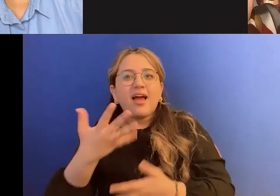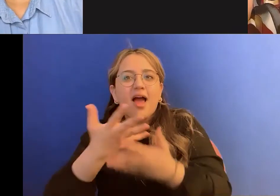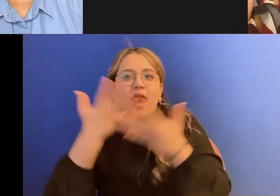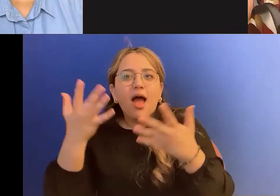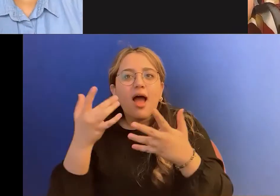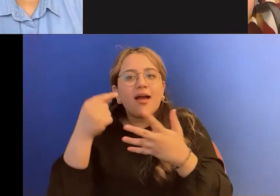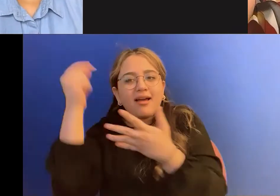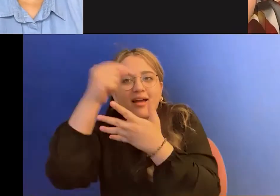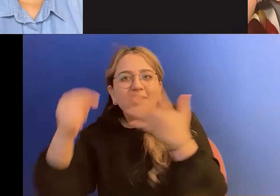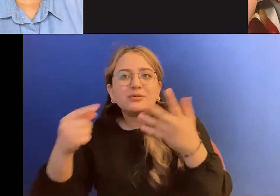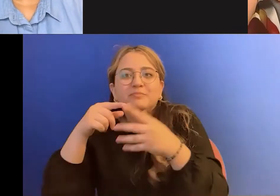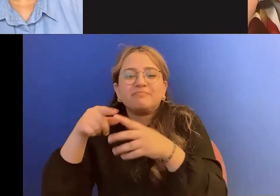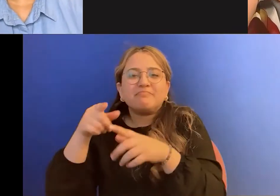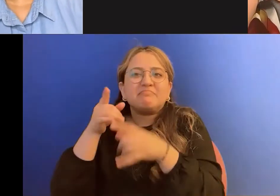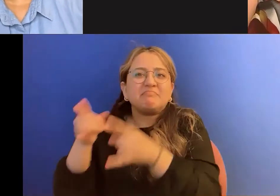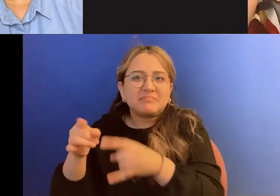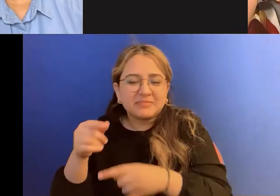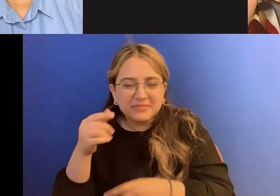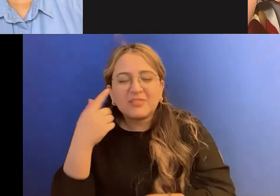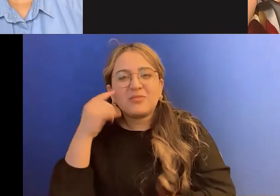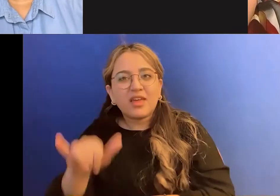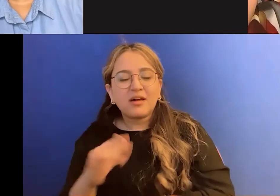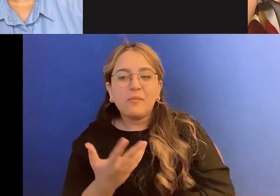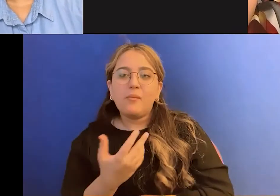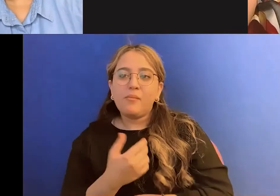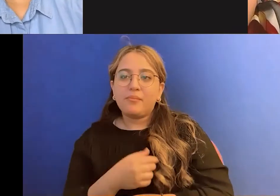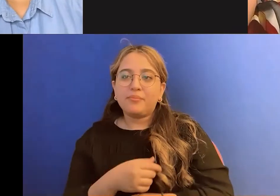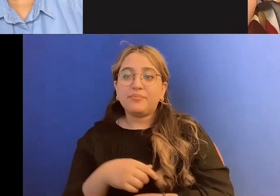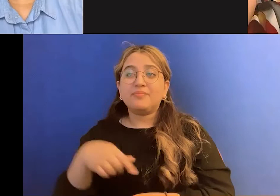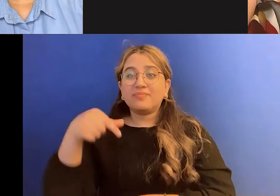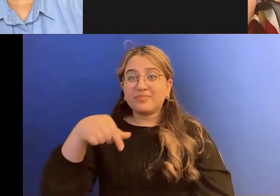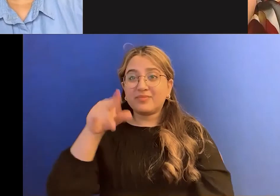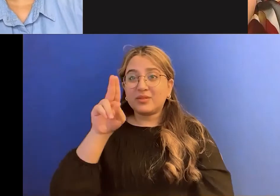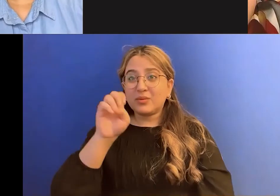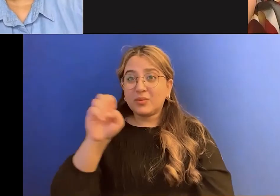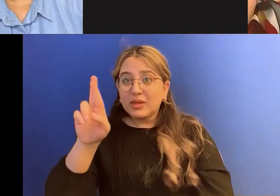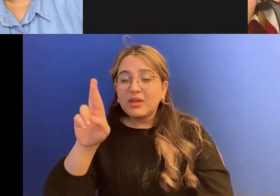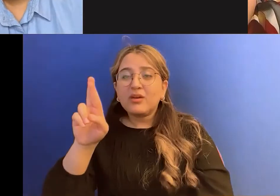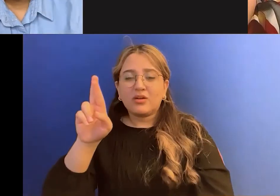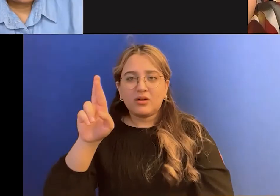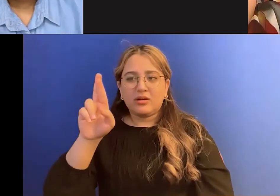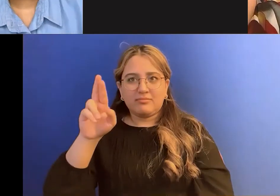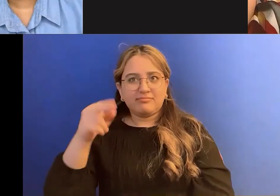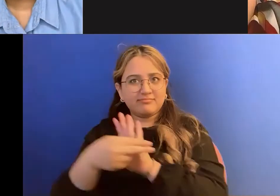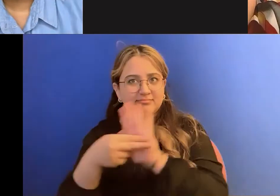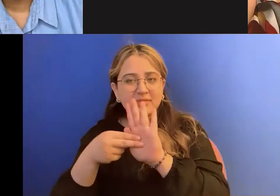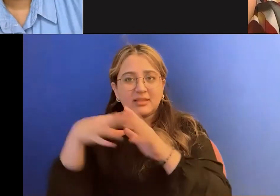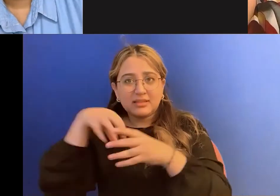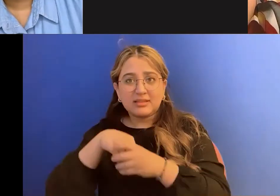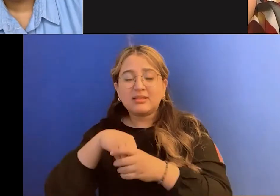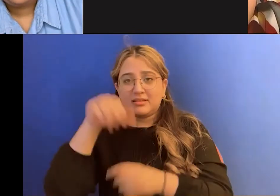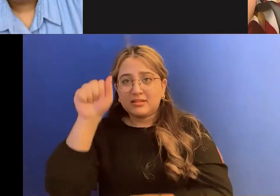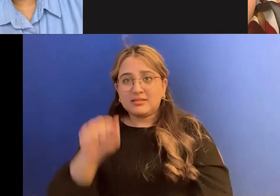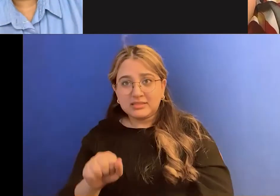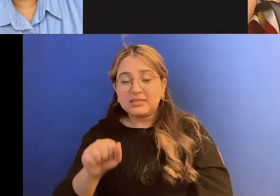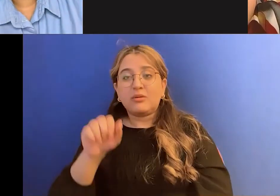that. Um, queerness in Singapore is, so, uh, homosexuality, homosexuality is still criminalized in